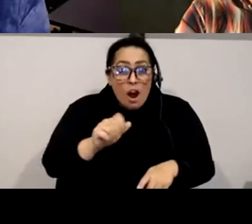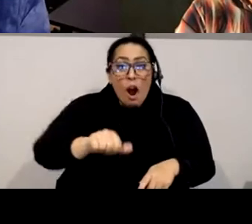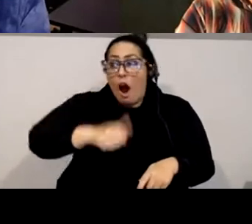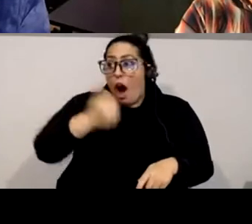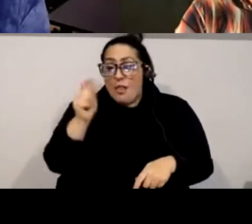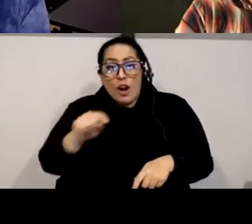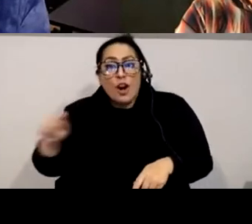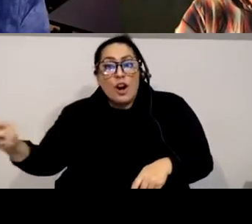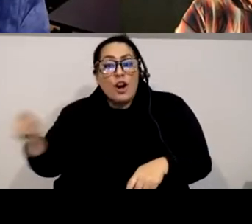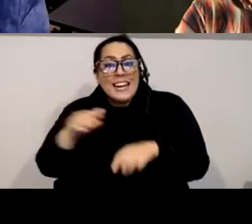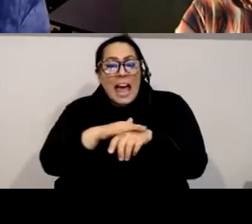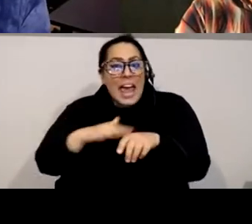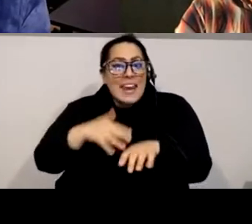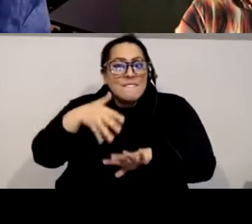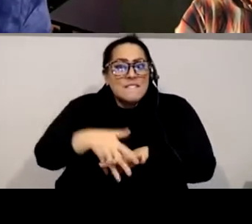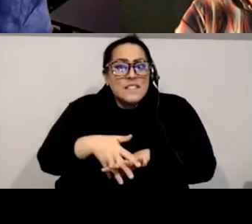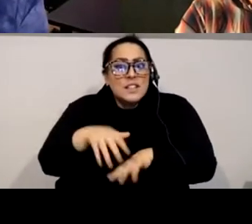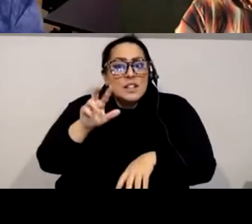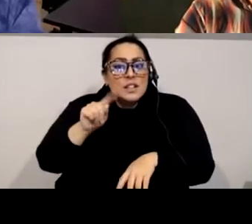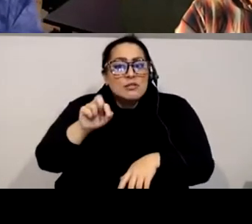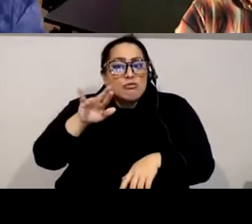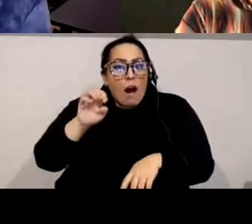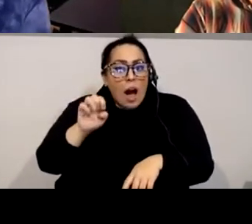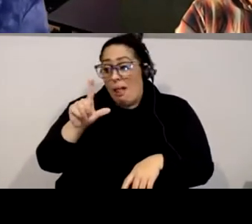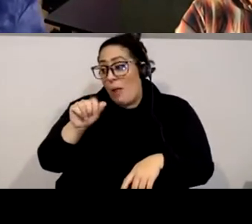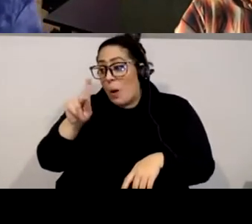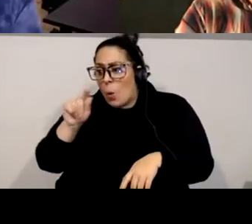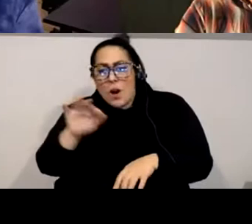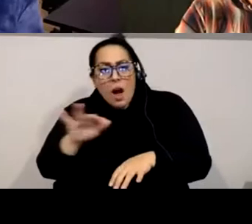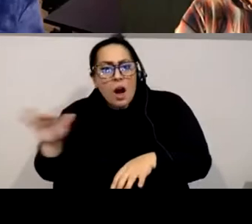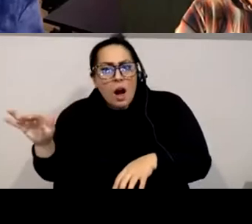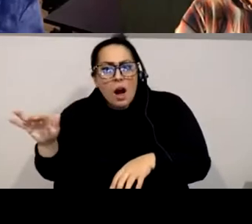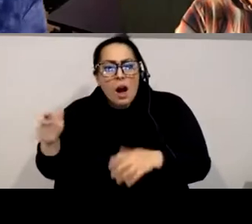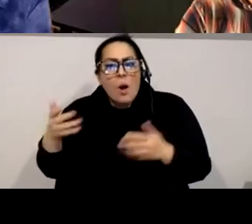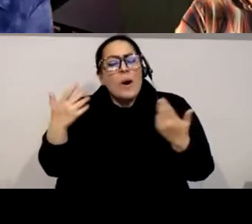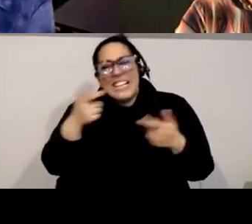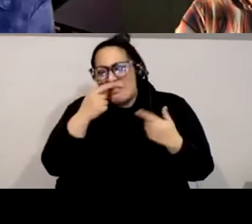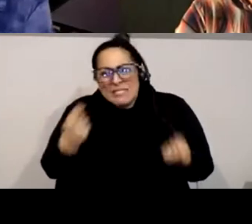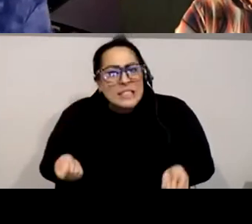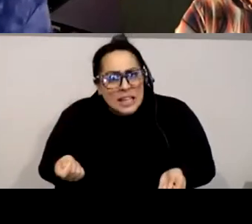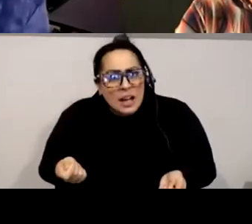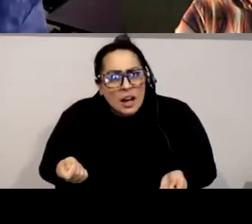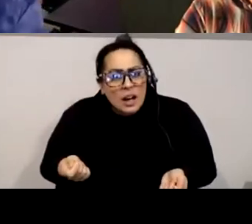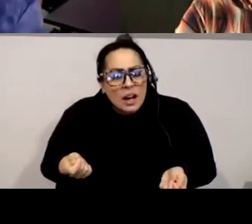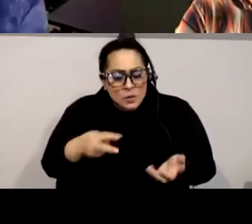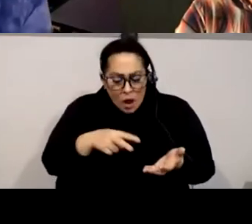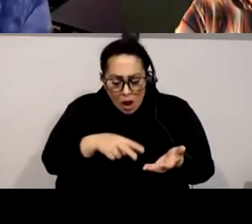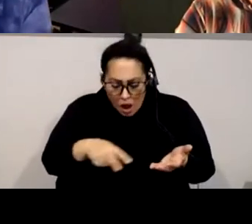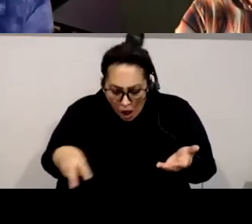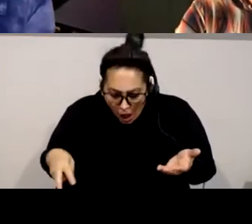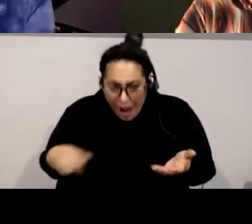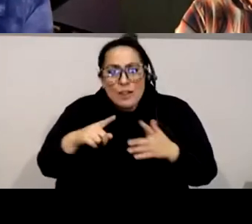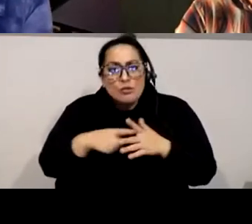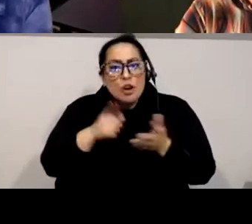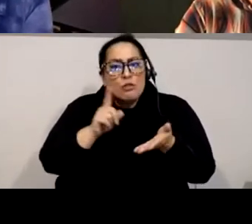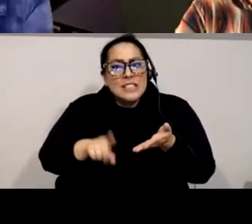do these things and that has to get the hell out of that drawer and then when i started really researching and learning